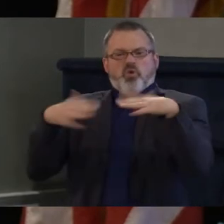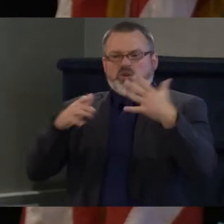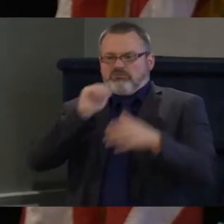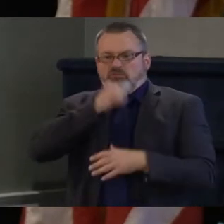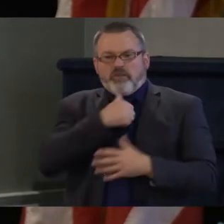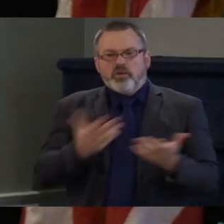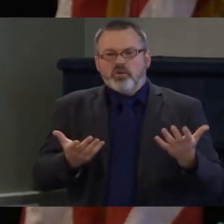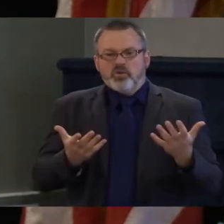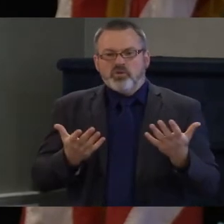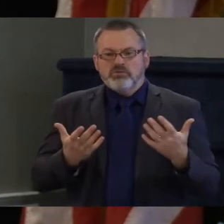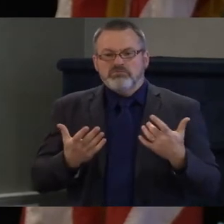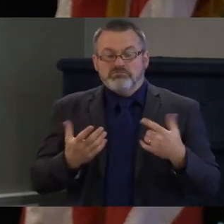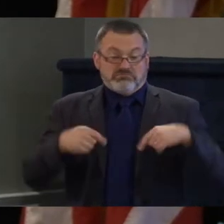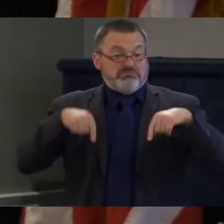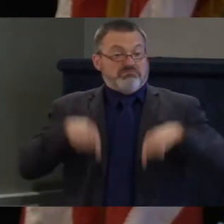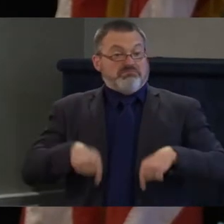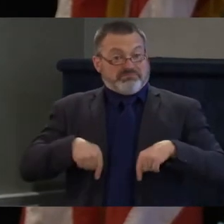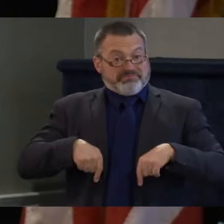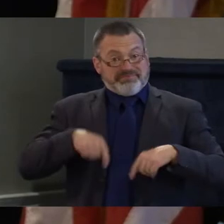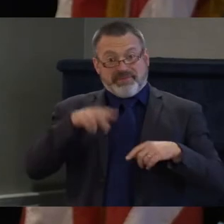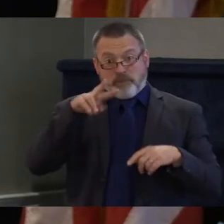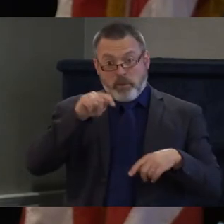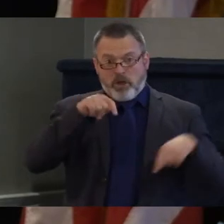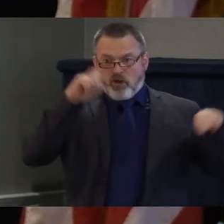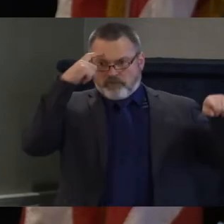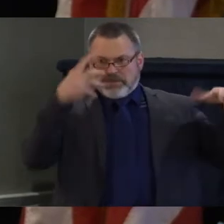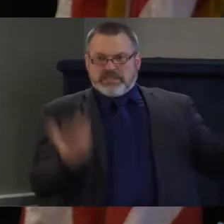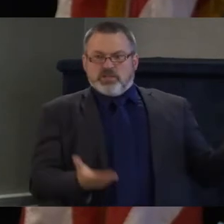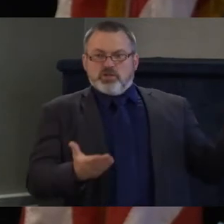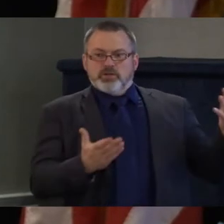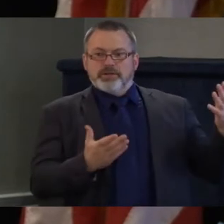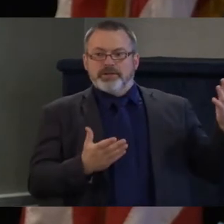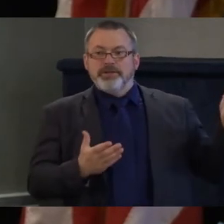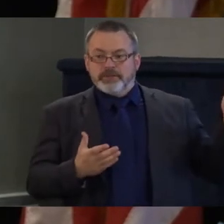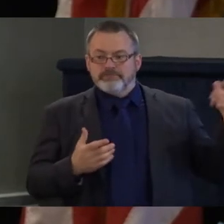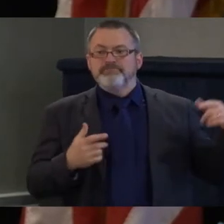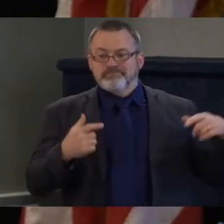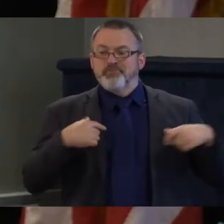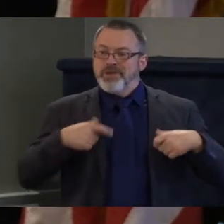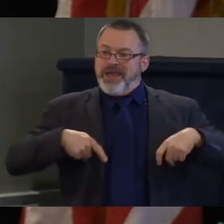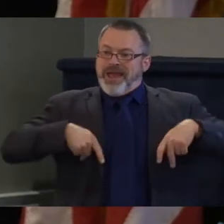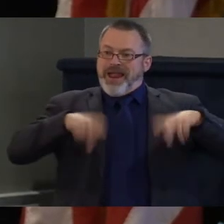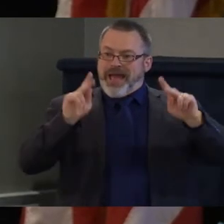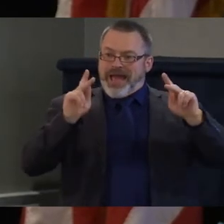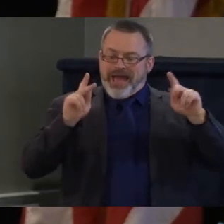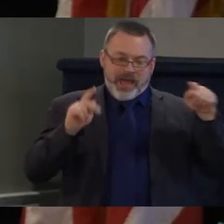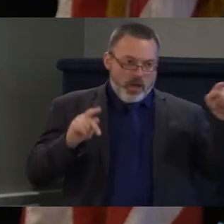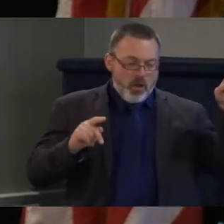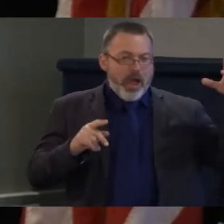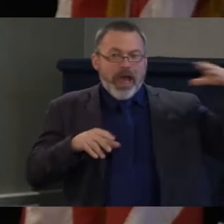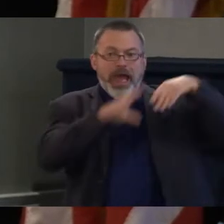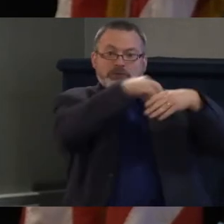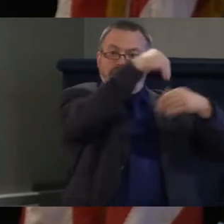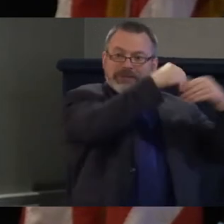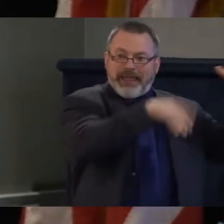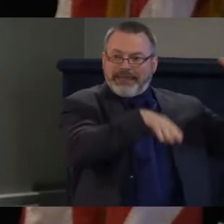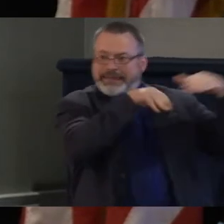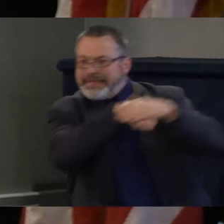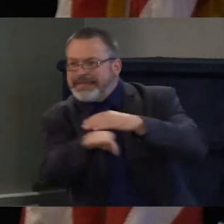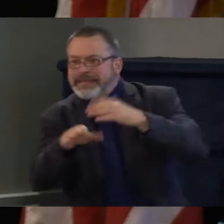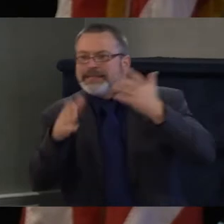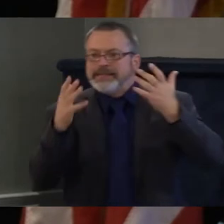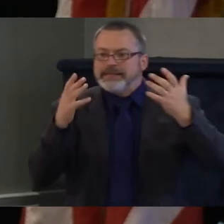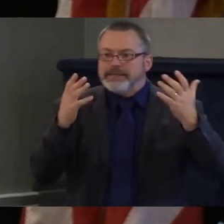government disallowed people from going into those facilities for care, whether it was 12-step programs,